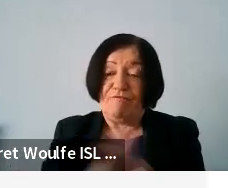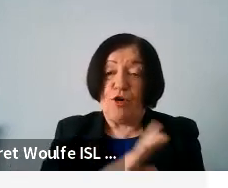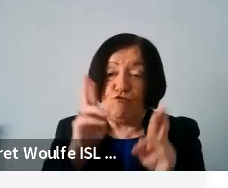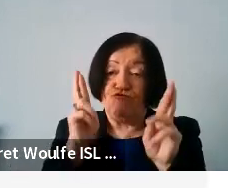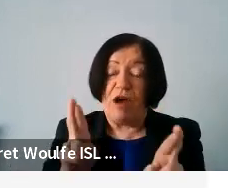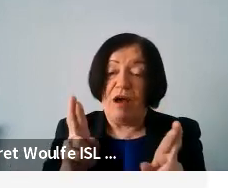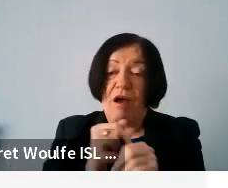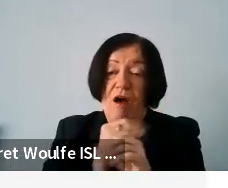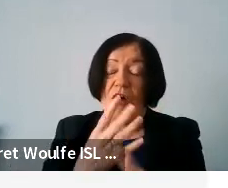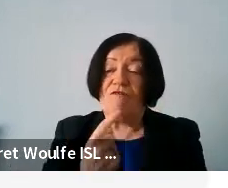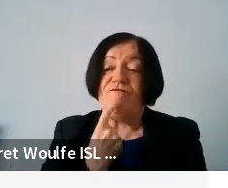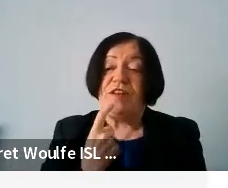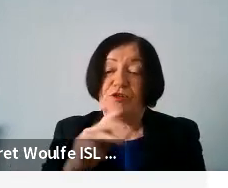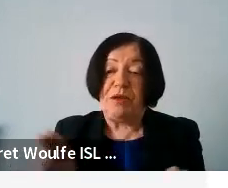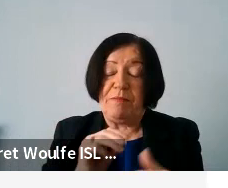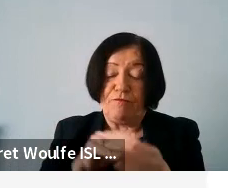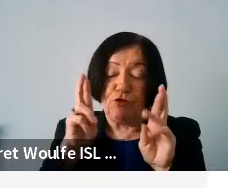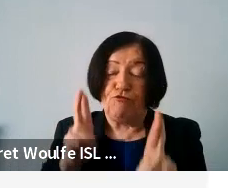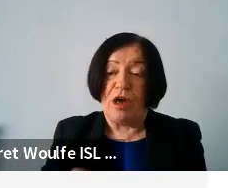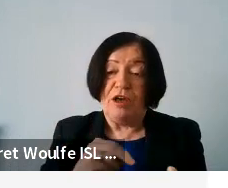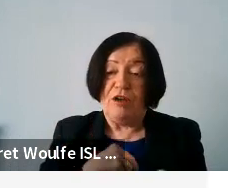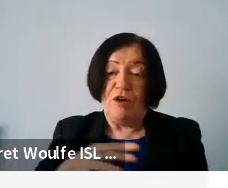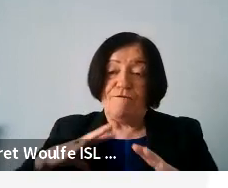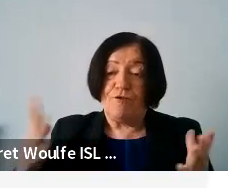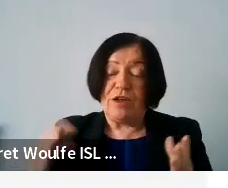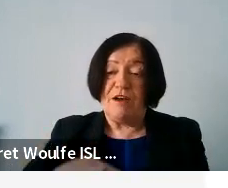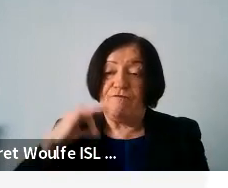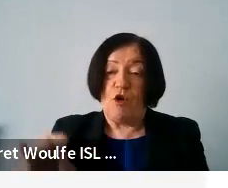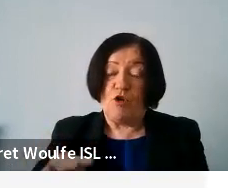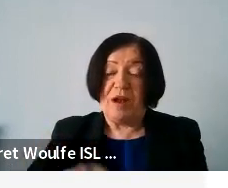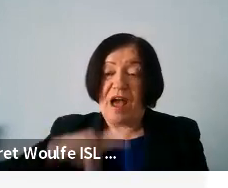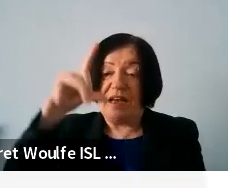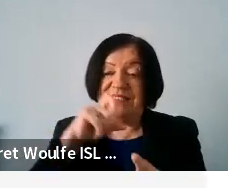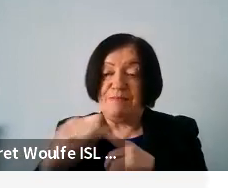that all Finnish citizens have the right to free, affordable, high-speed internet.